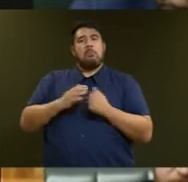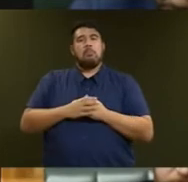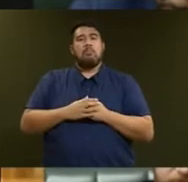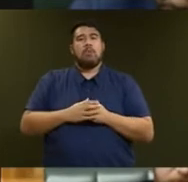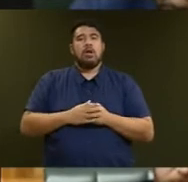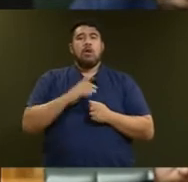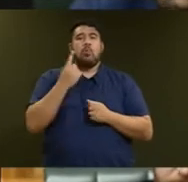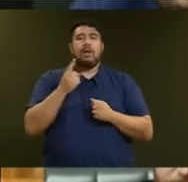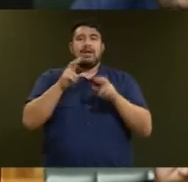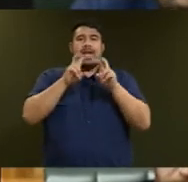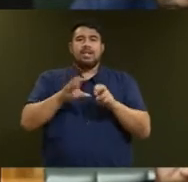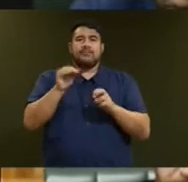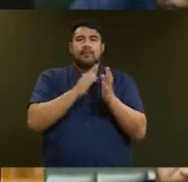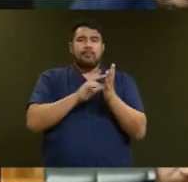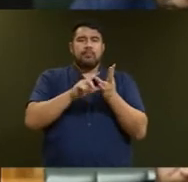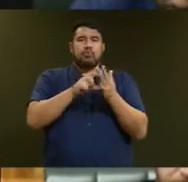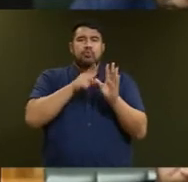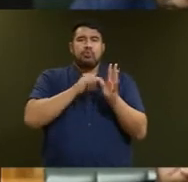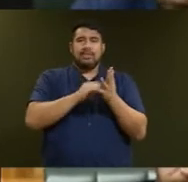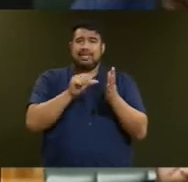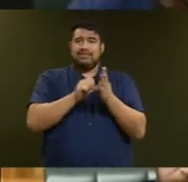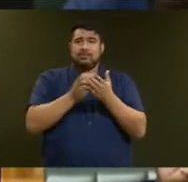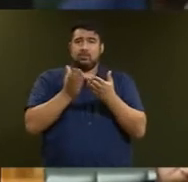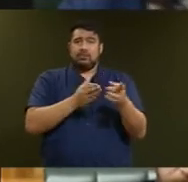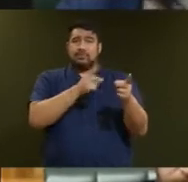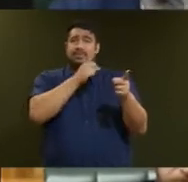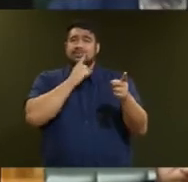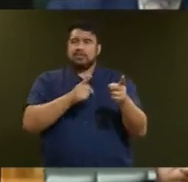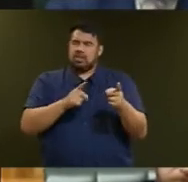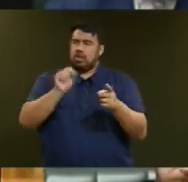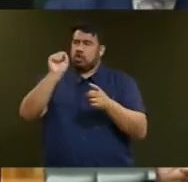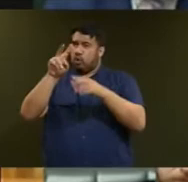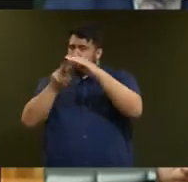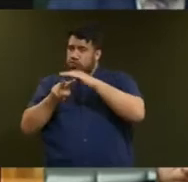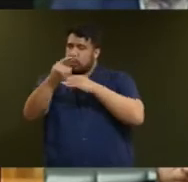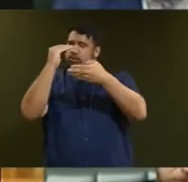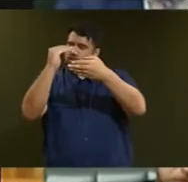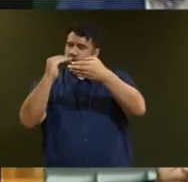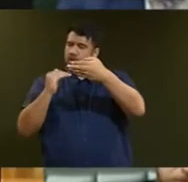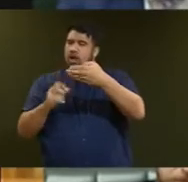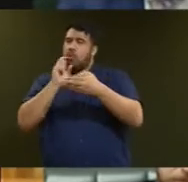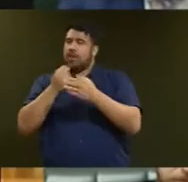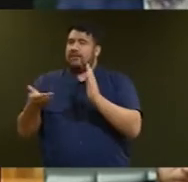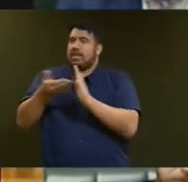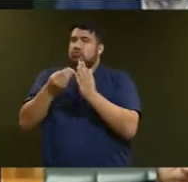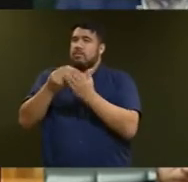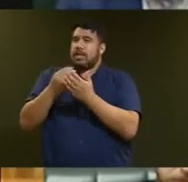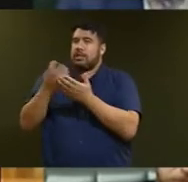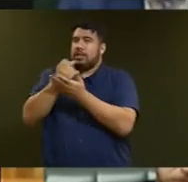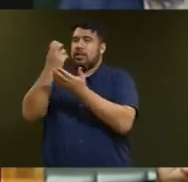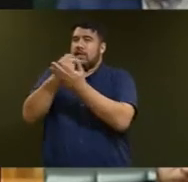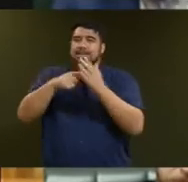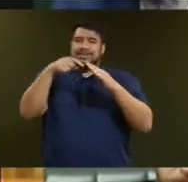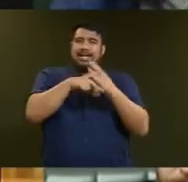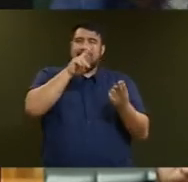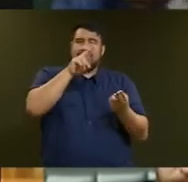Sovereign Analyst from Moody's Investment Services, said that the Budget projections of continued fiscal surpluses and a gradual reduction in debt